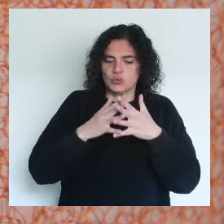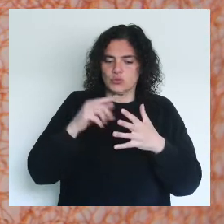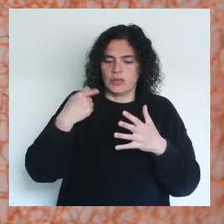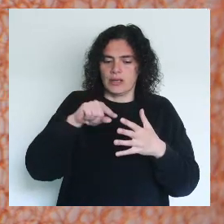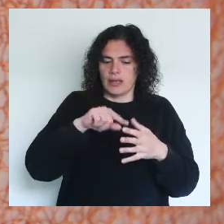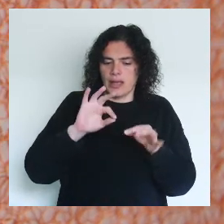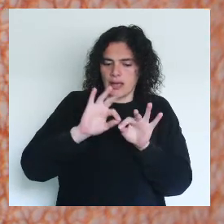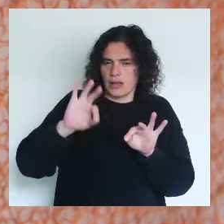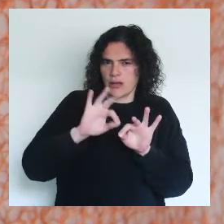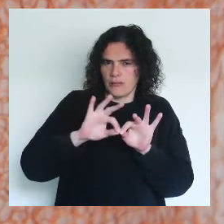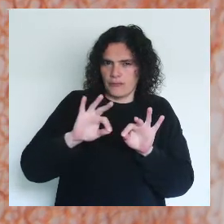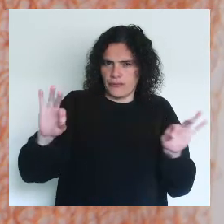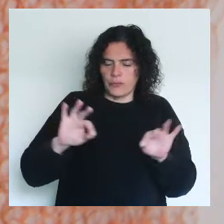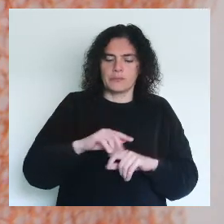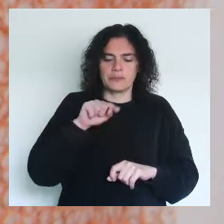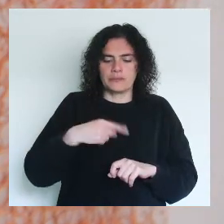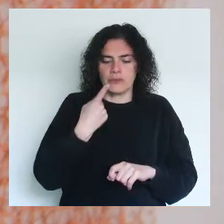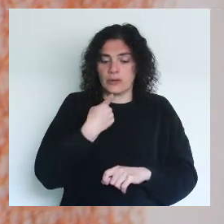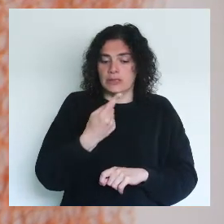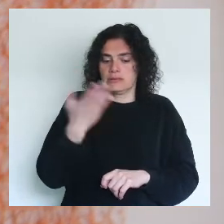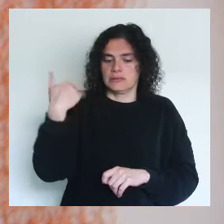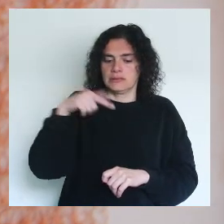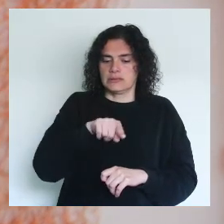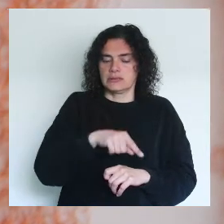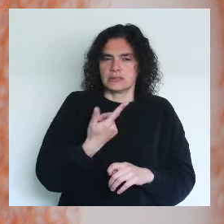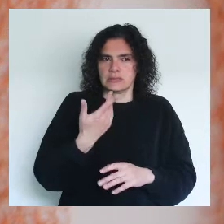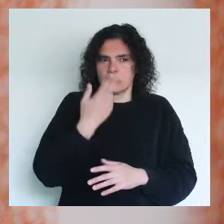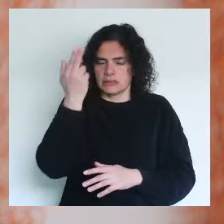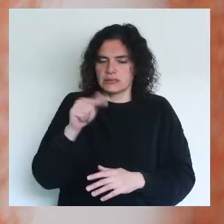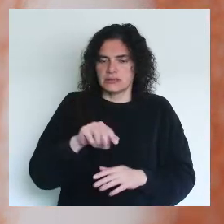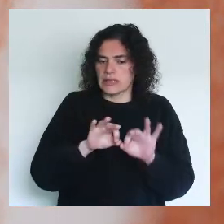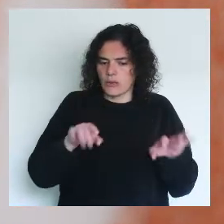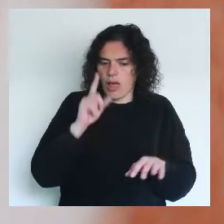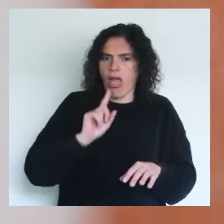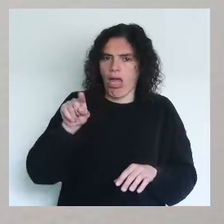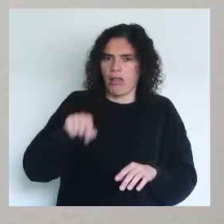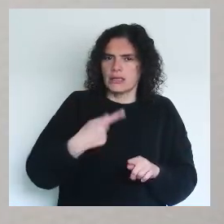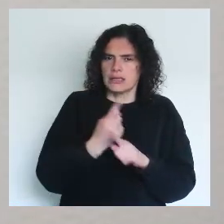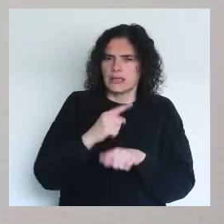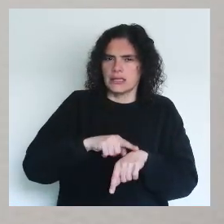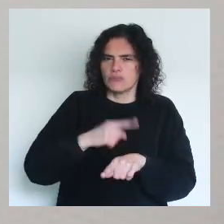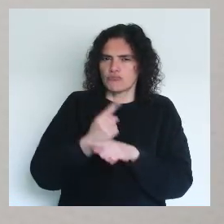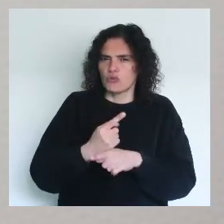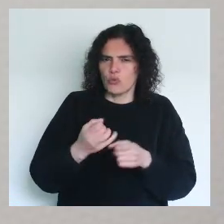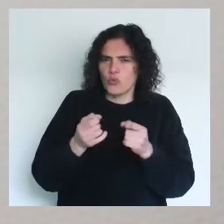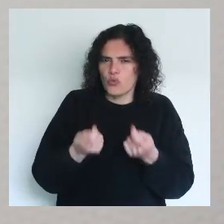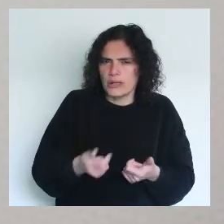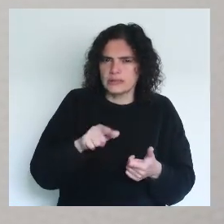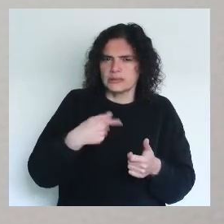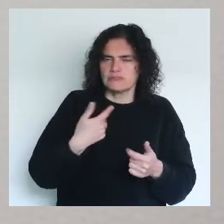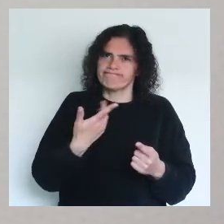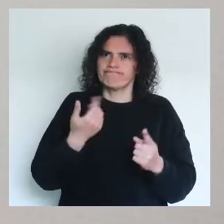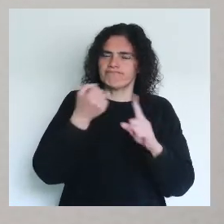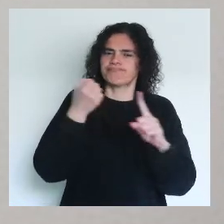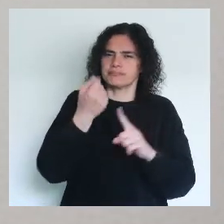with the copper wire. And I was mentioning this artist Sol Lewitt, who, like her, almost at the same time was